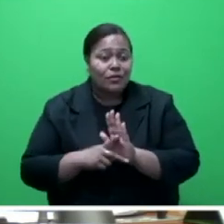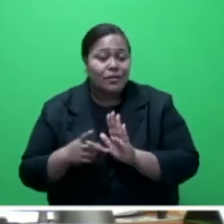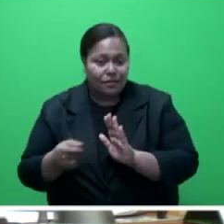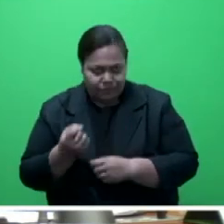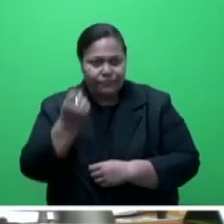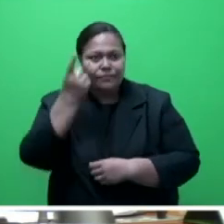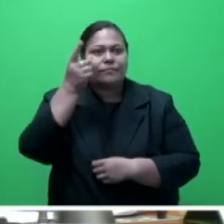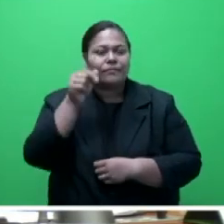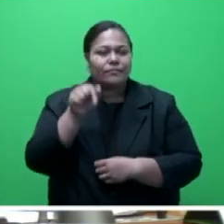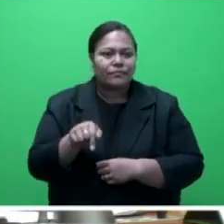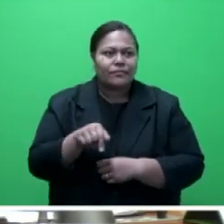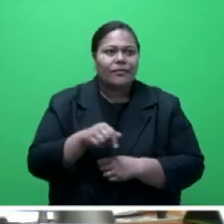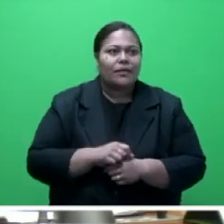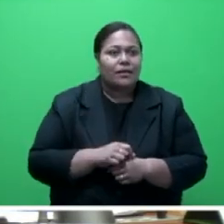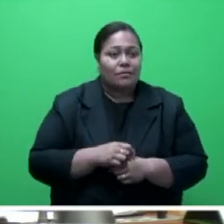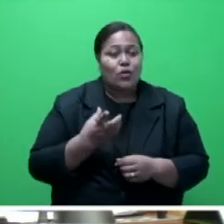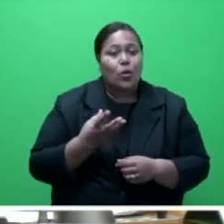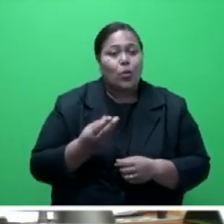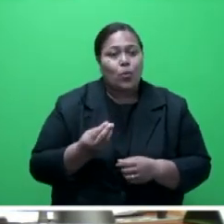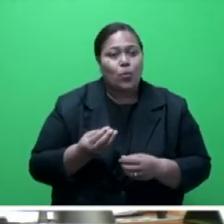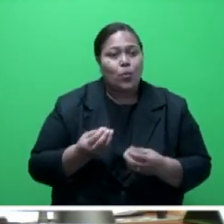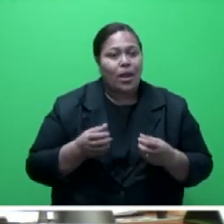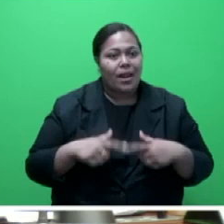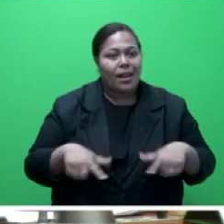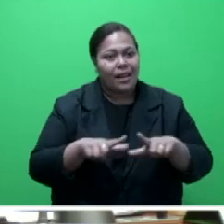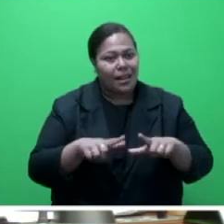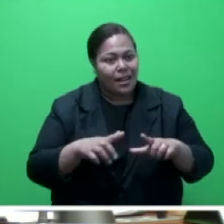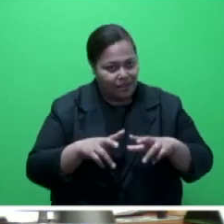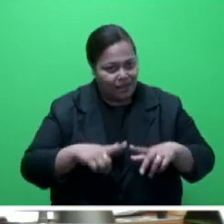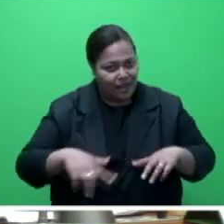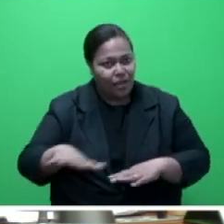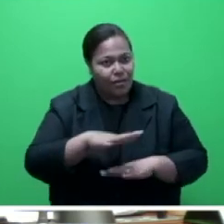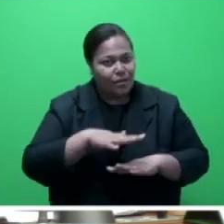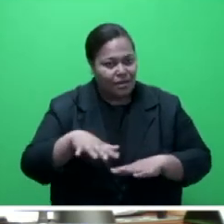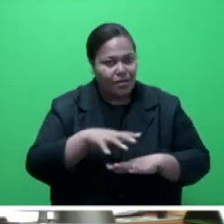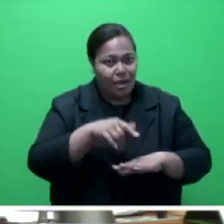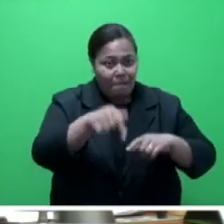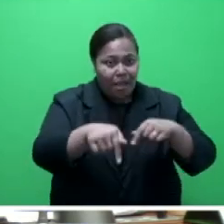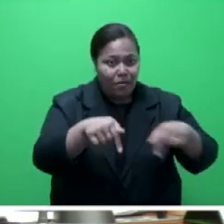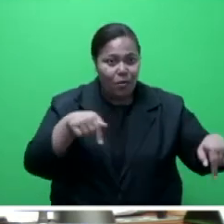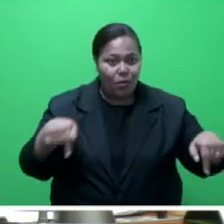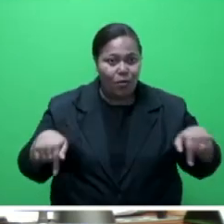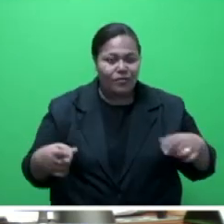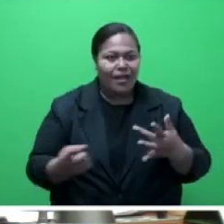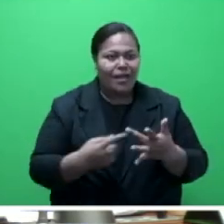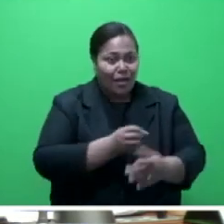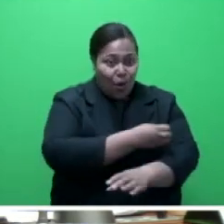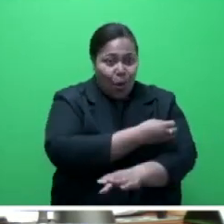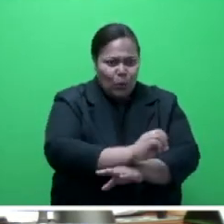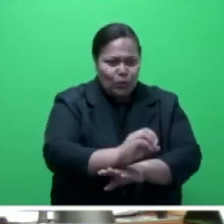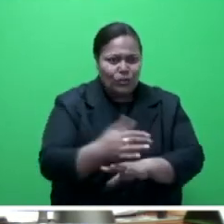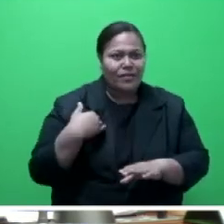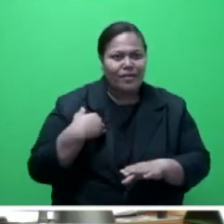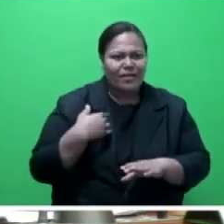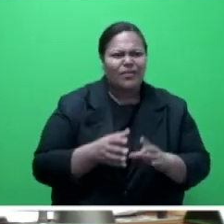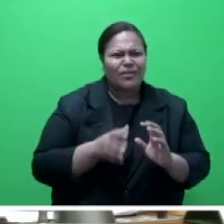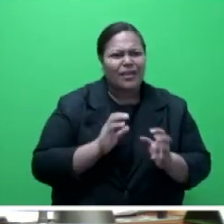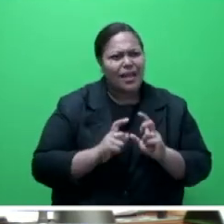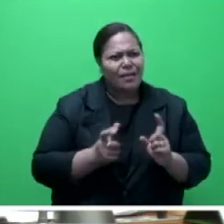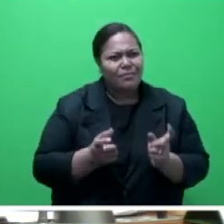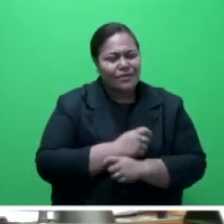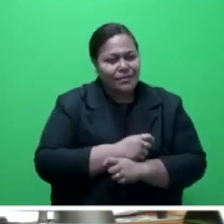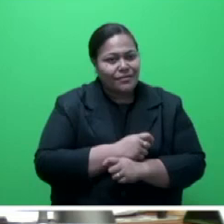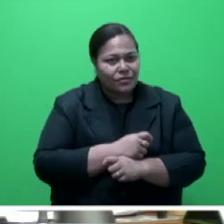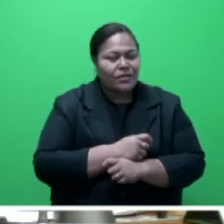ecosystems such as wetland areas, mangrove, and our oceans as nature-based solutions to the effects of climate change. It